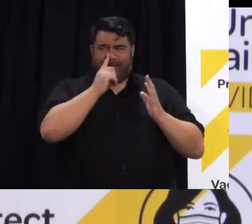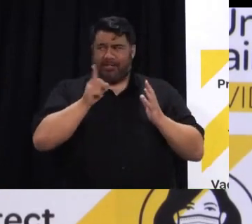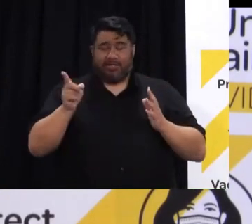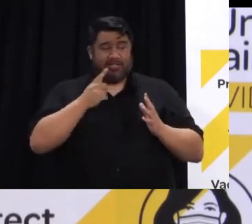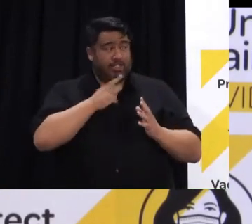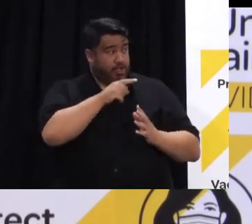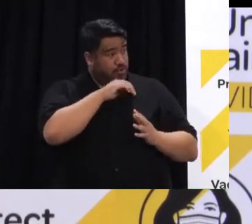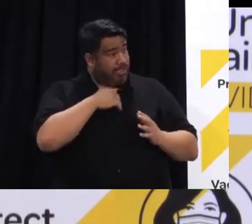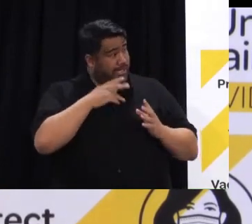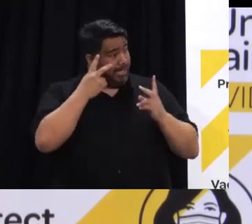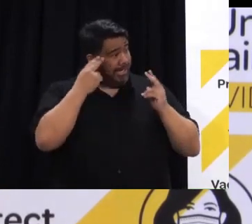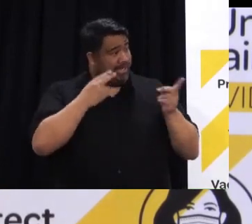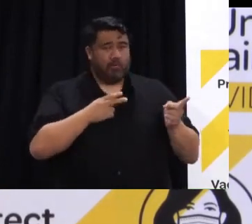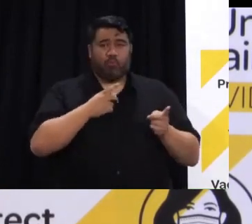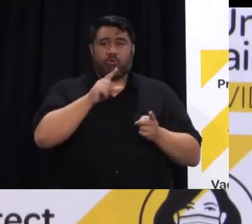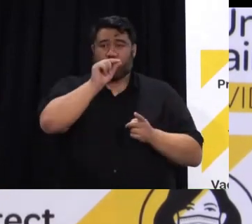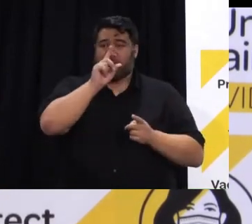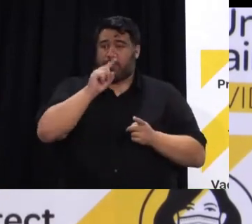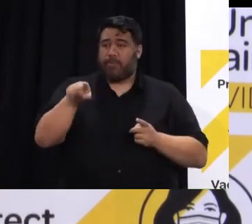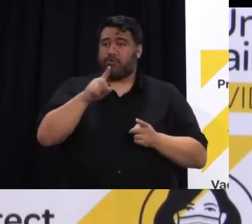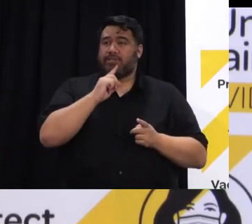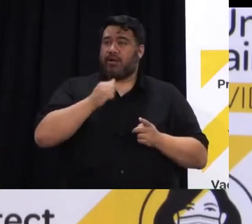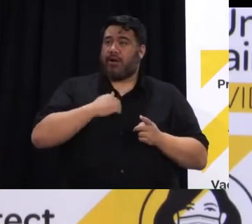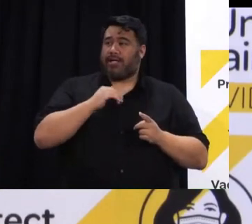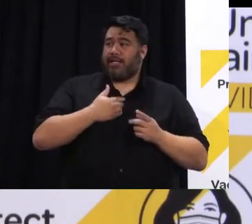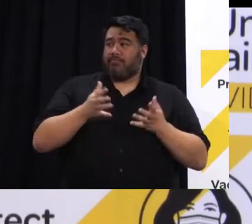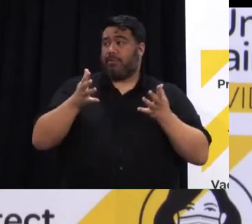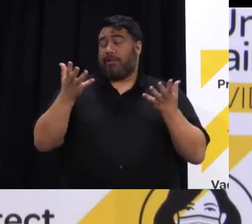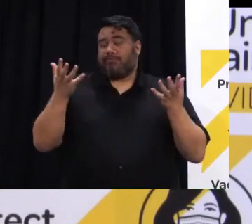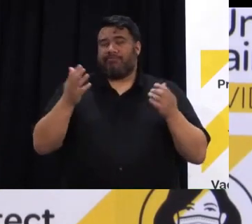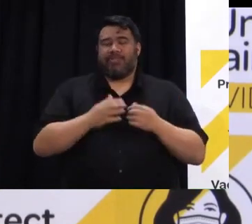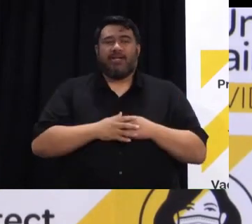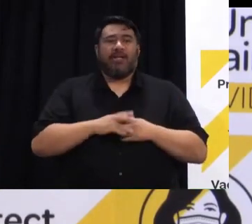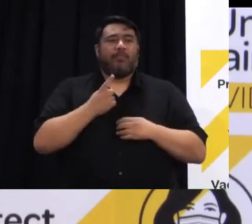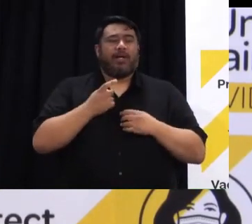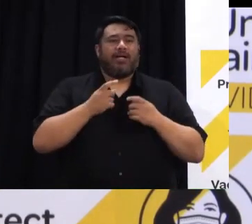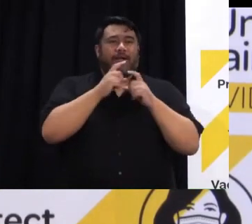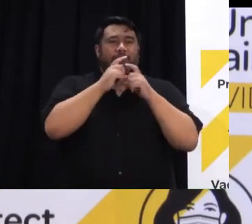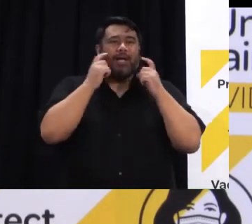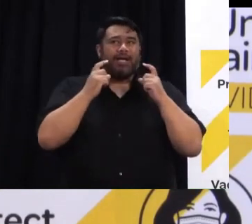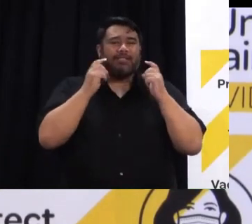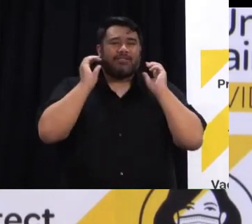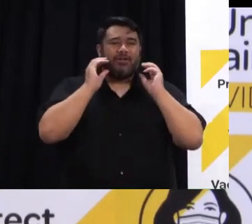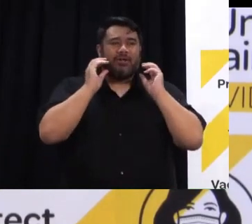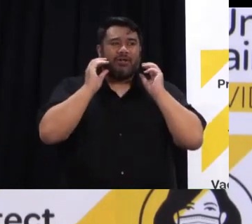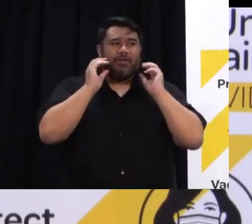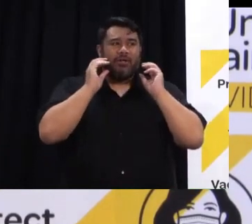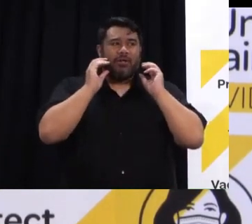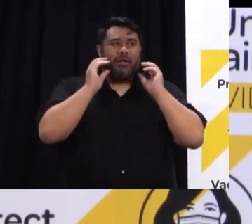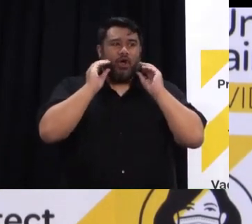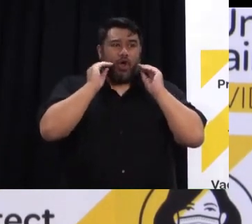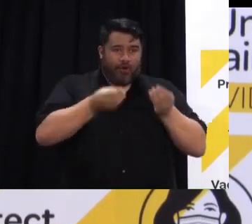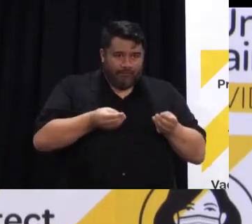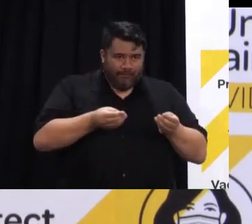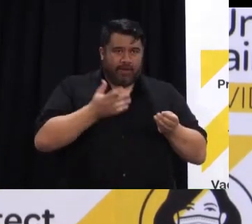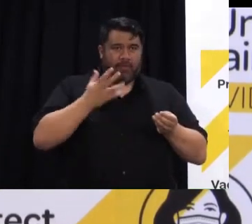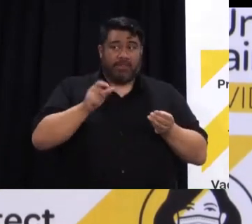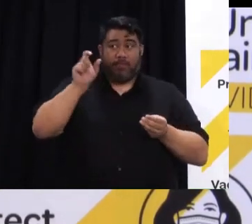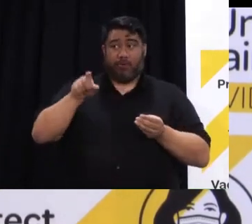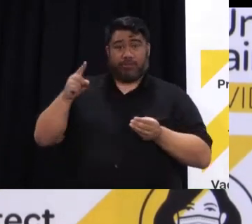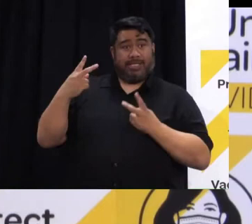yes, I think if you've got a mask looped around your ears so it's definitely a requirement on the person doing the